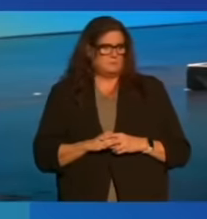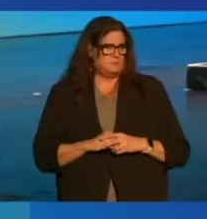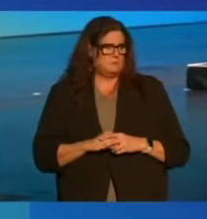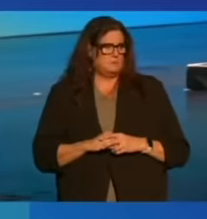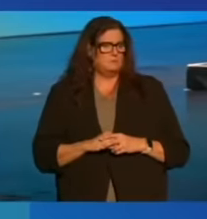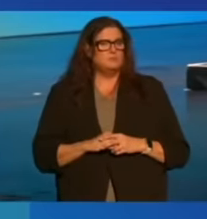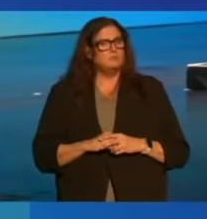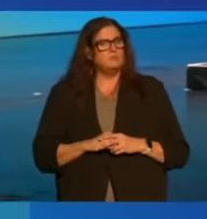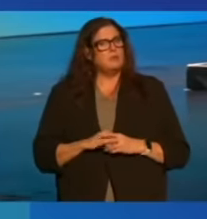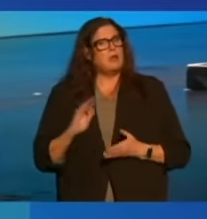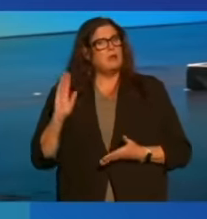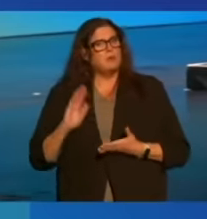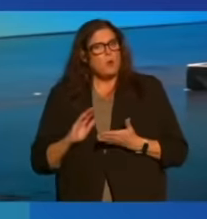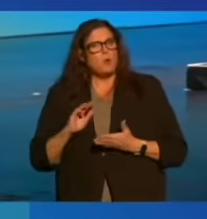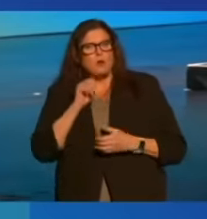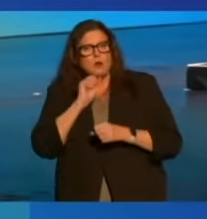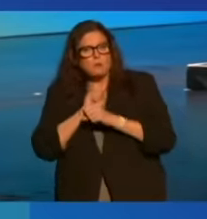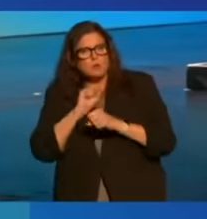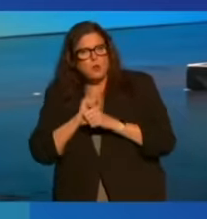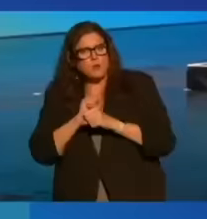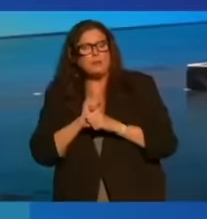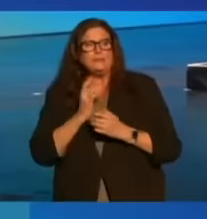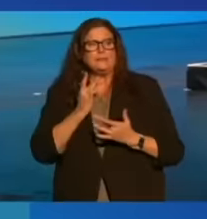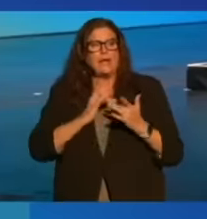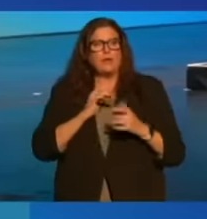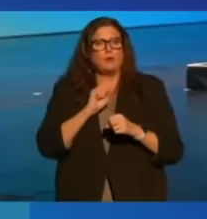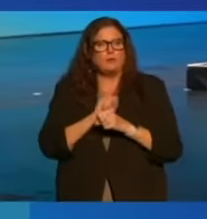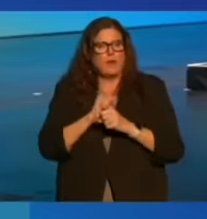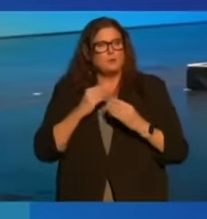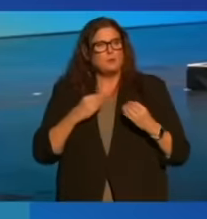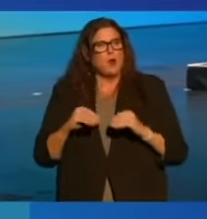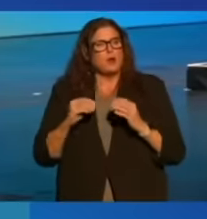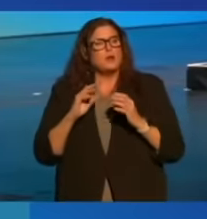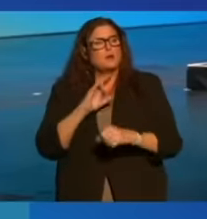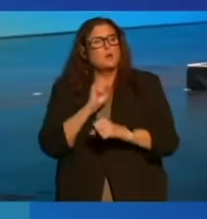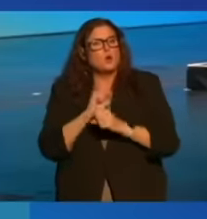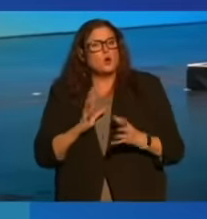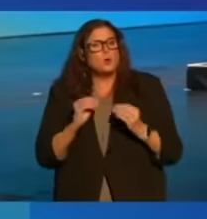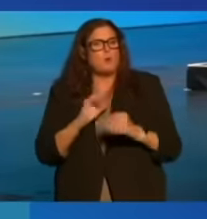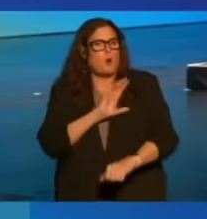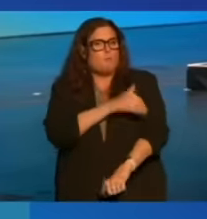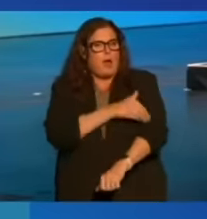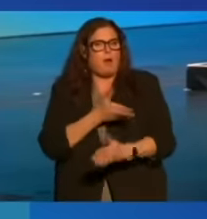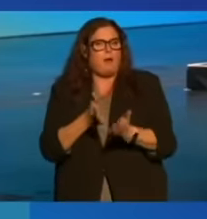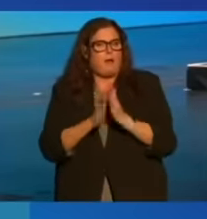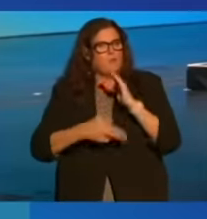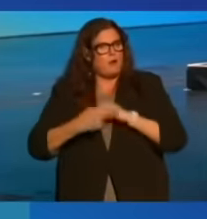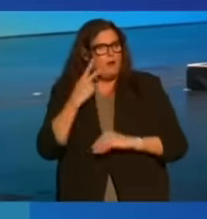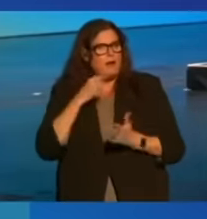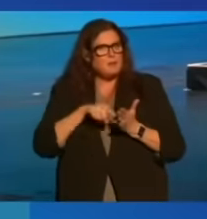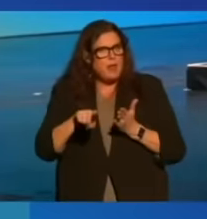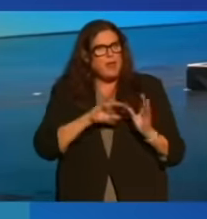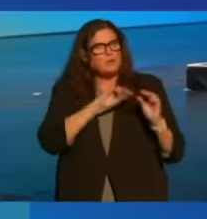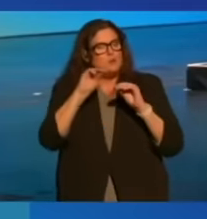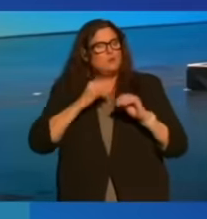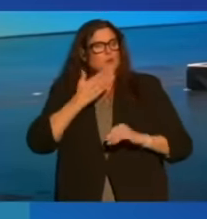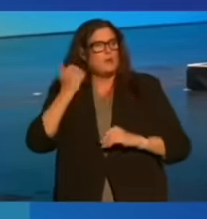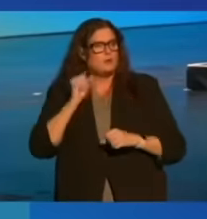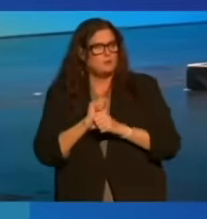Lower unemployment and tighter labor markets give workers more power to ask for higher pay and move to better jobs.